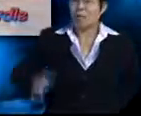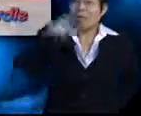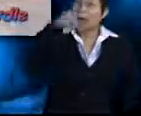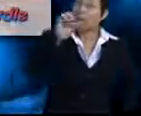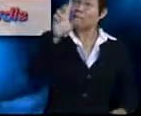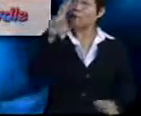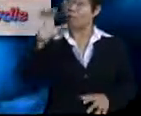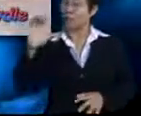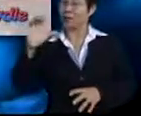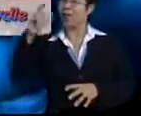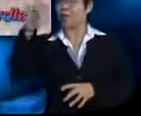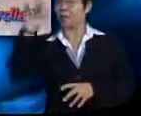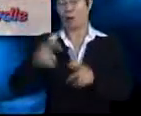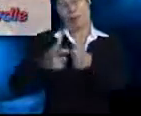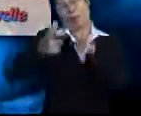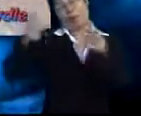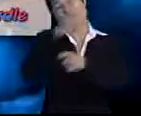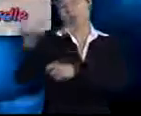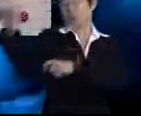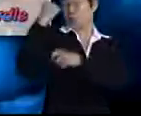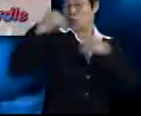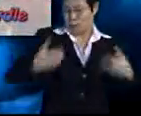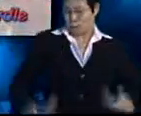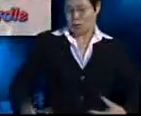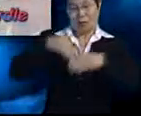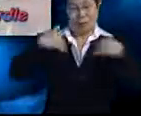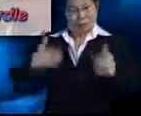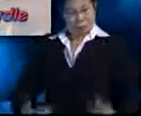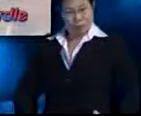This is the biggest and strongest bone in the body.